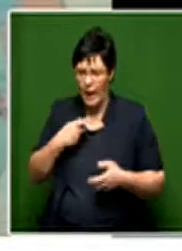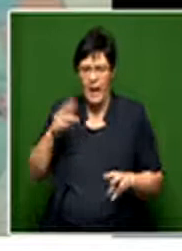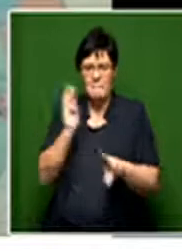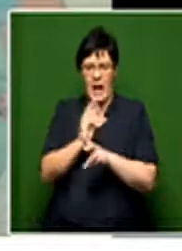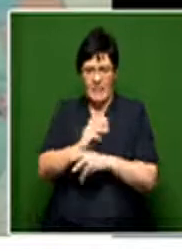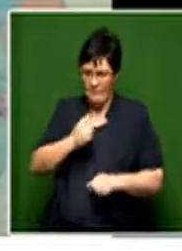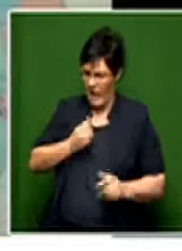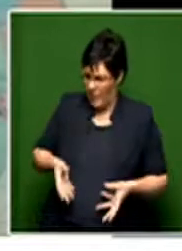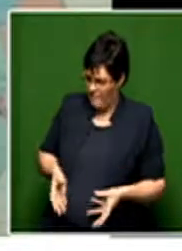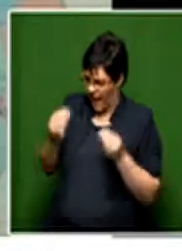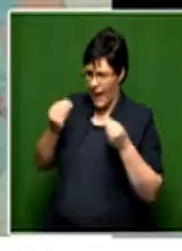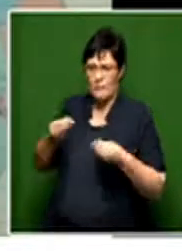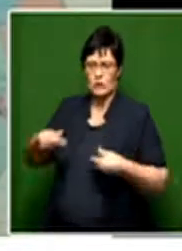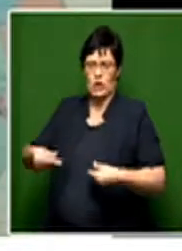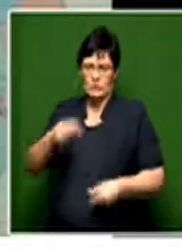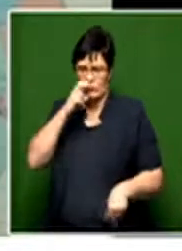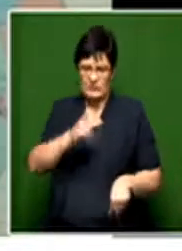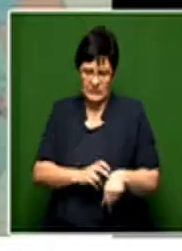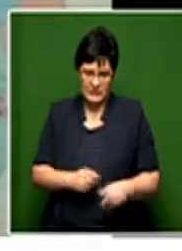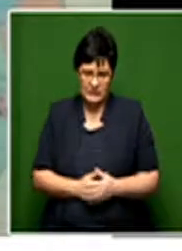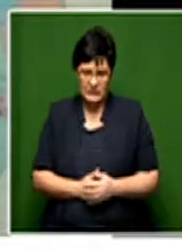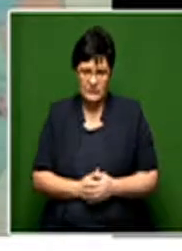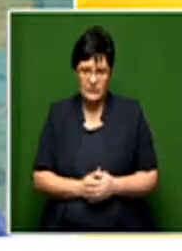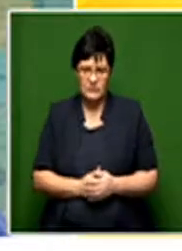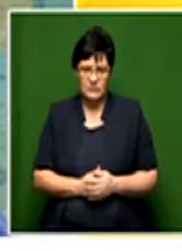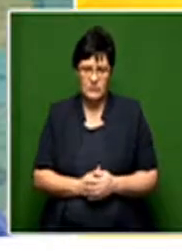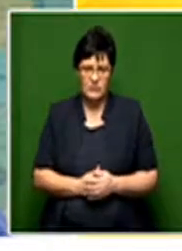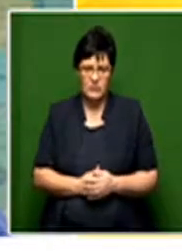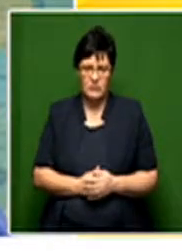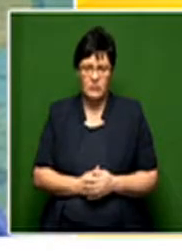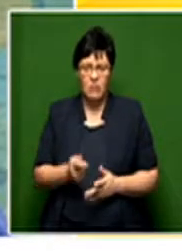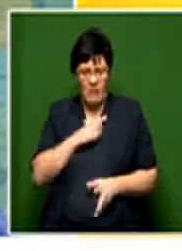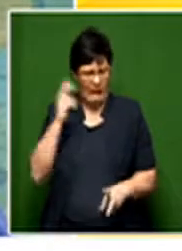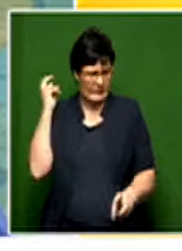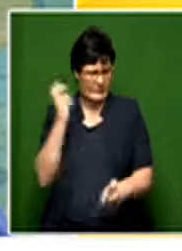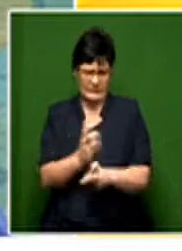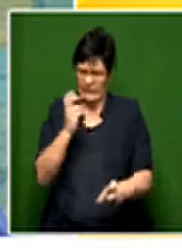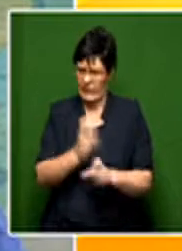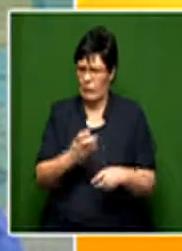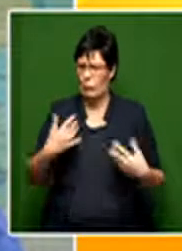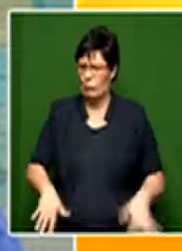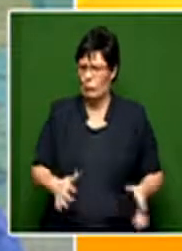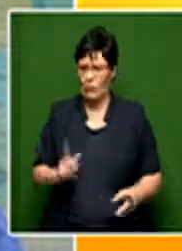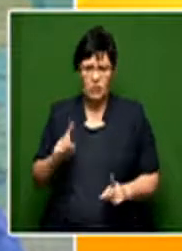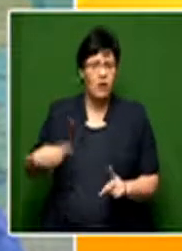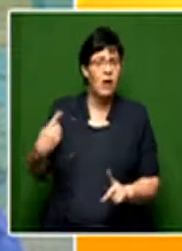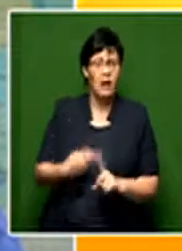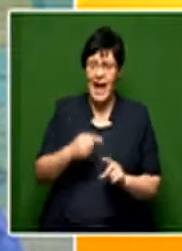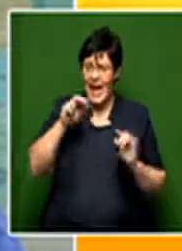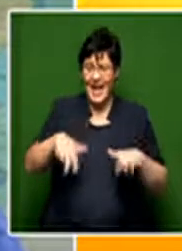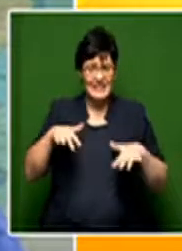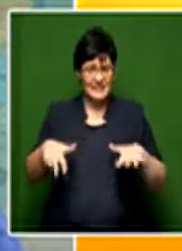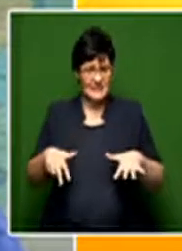try and get some documentation. And, yeah. That must have been very difficult for you. So, up until the age of